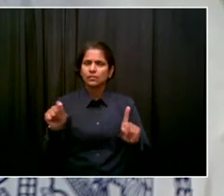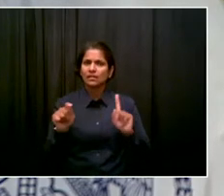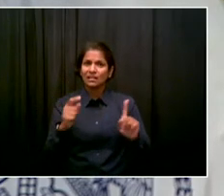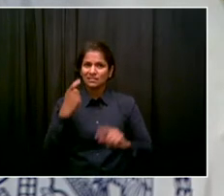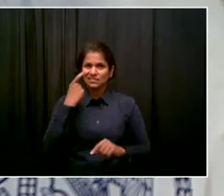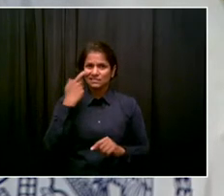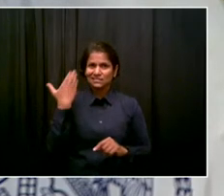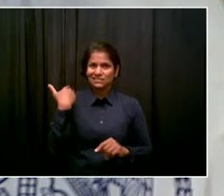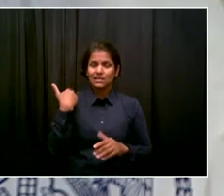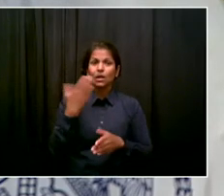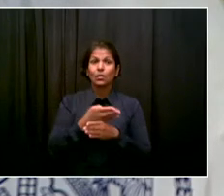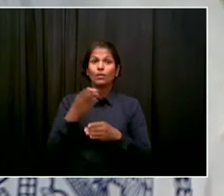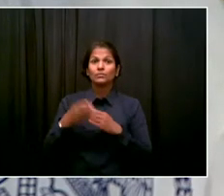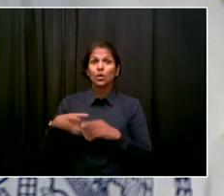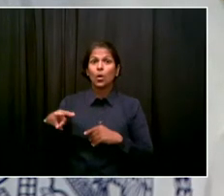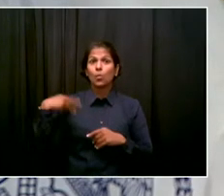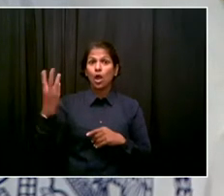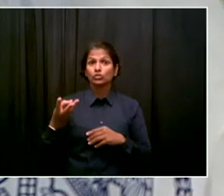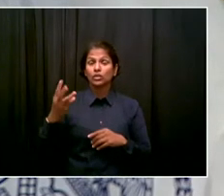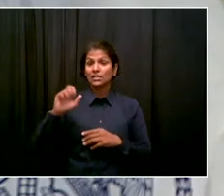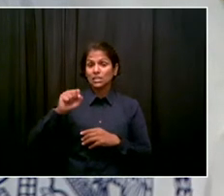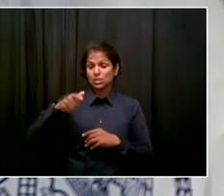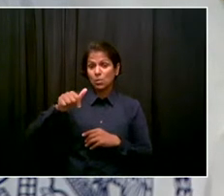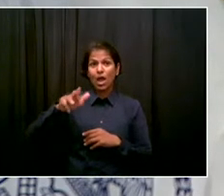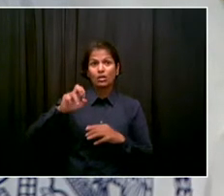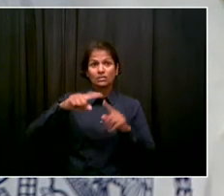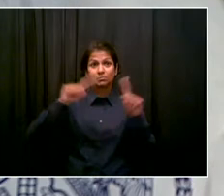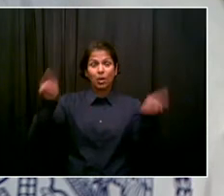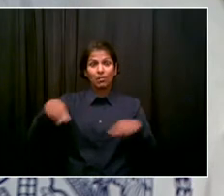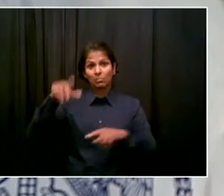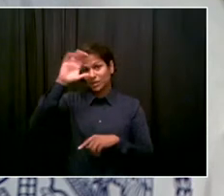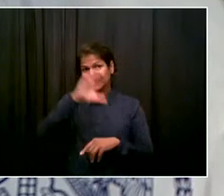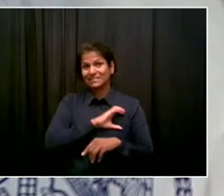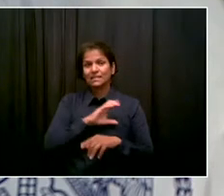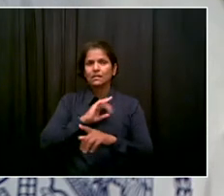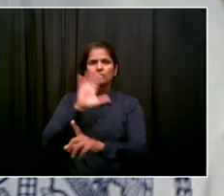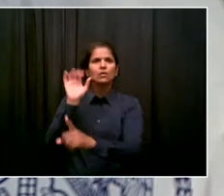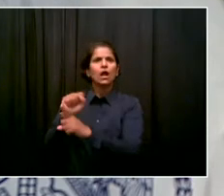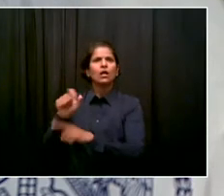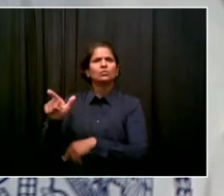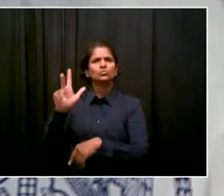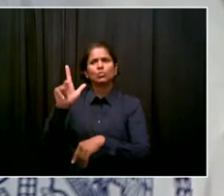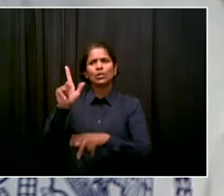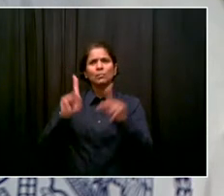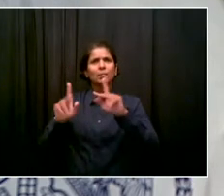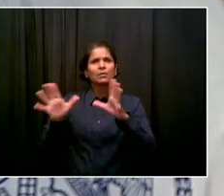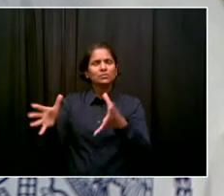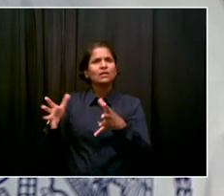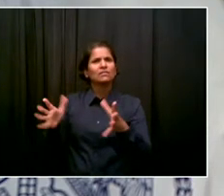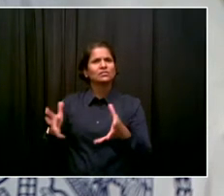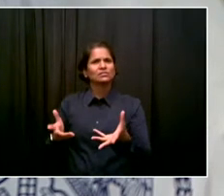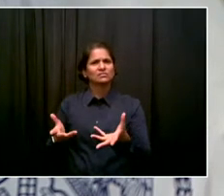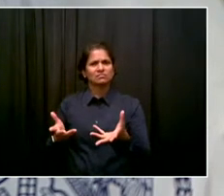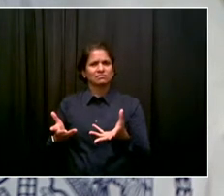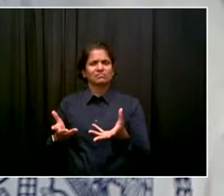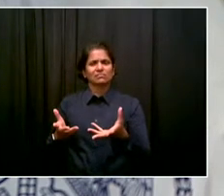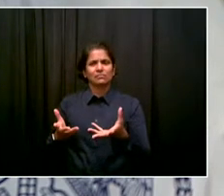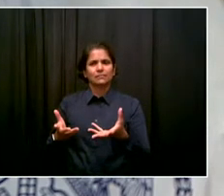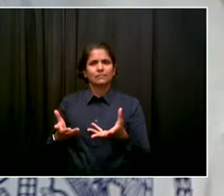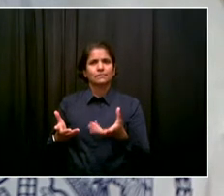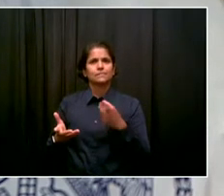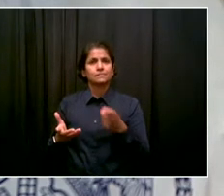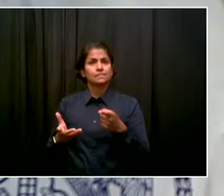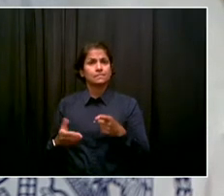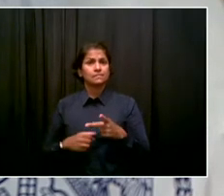Washington Square. In some cases, this was violent. We also saw a police seal Tompkins in the East Village without